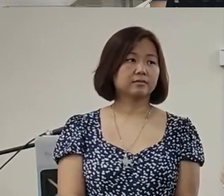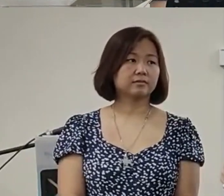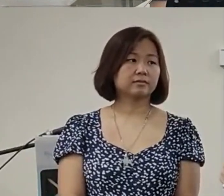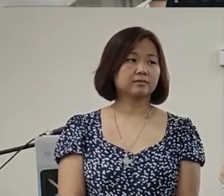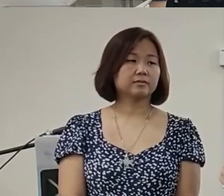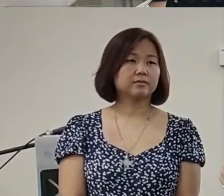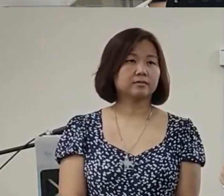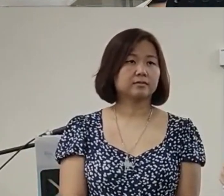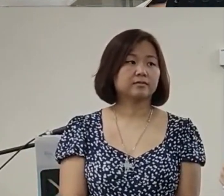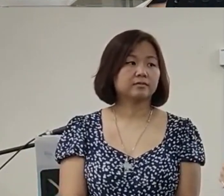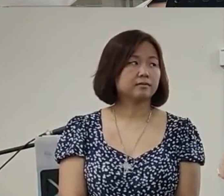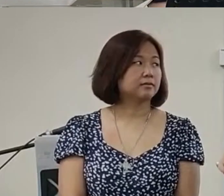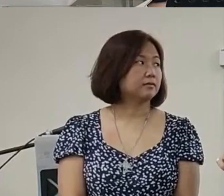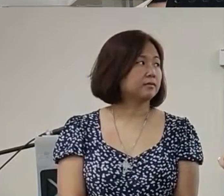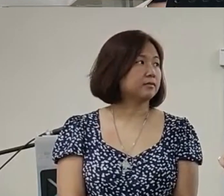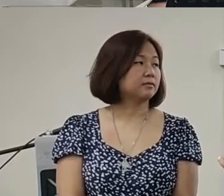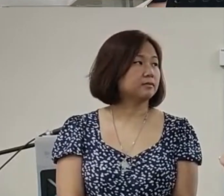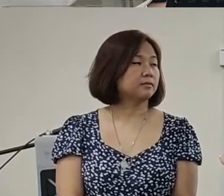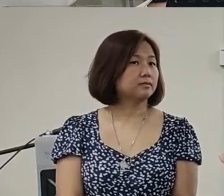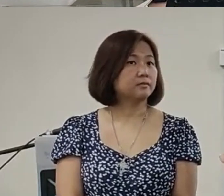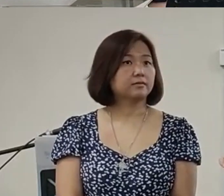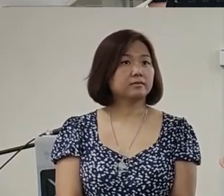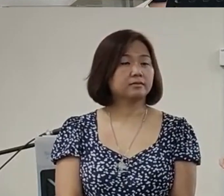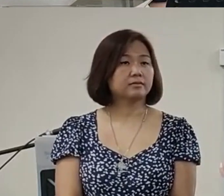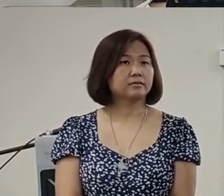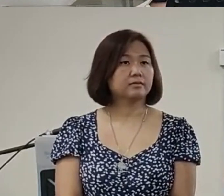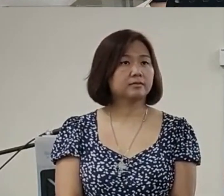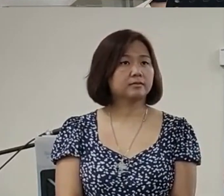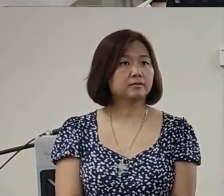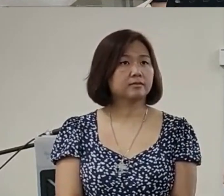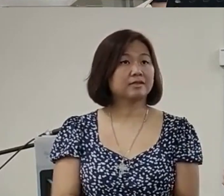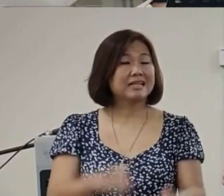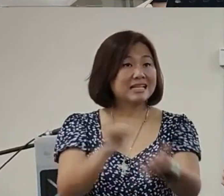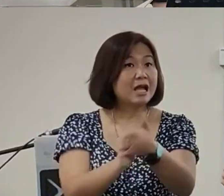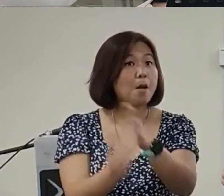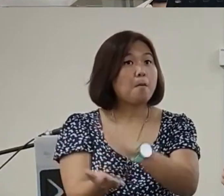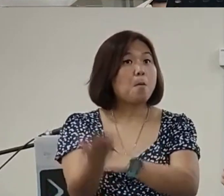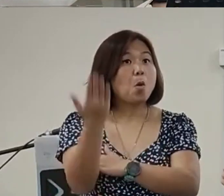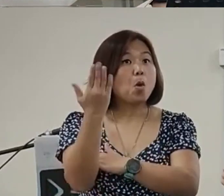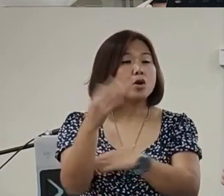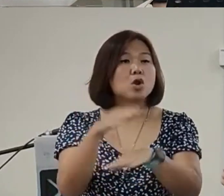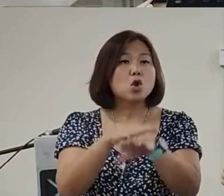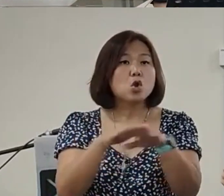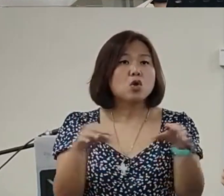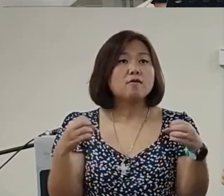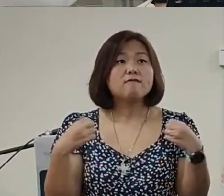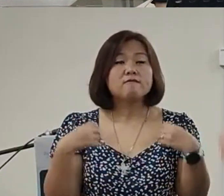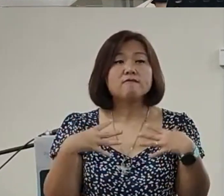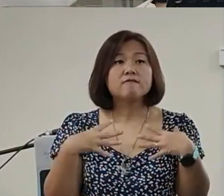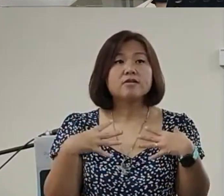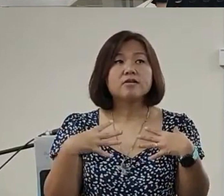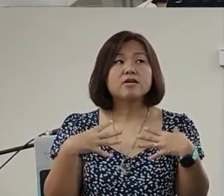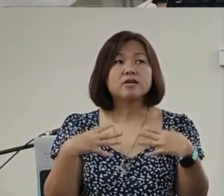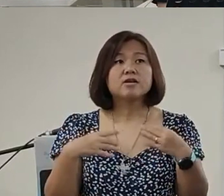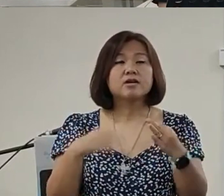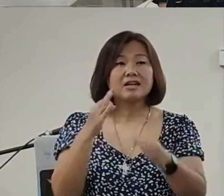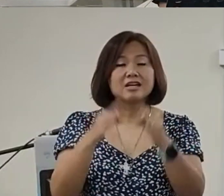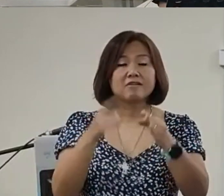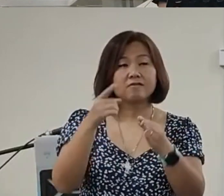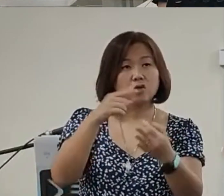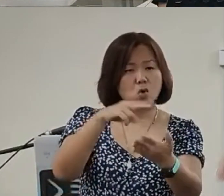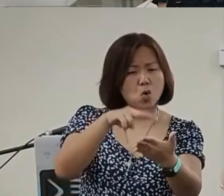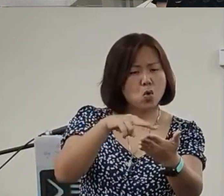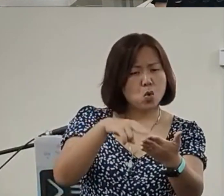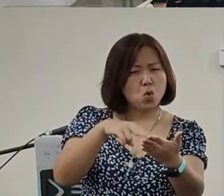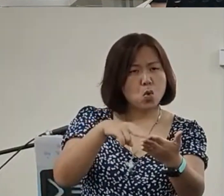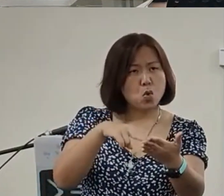and to finish this sermon listen but yet even this morning we are talking about don't fear but if you go through this sermon